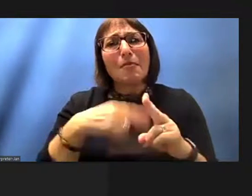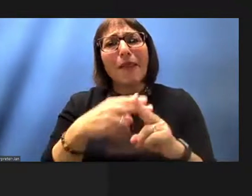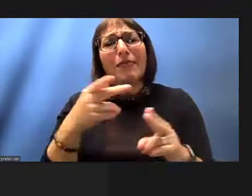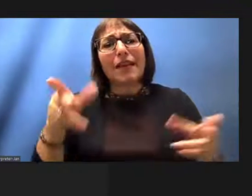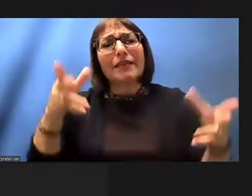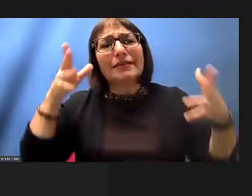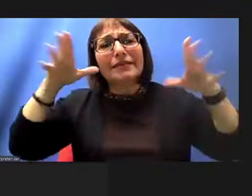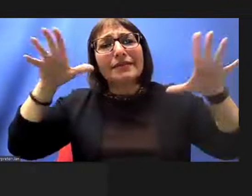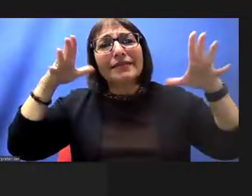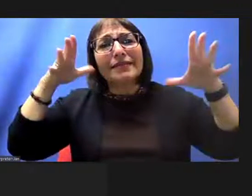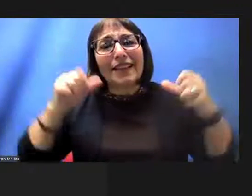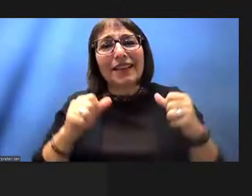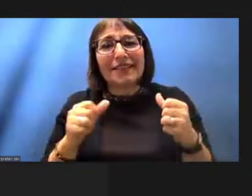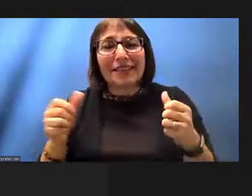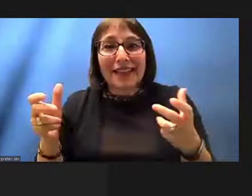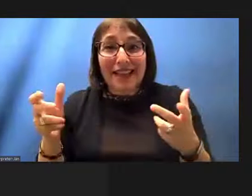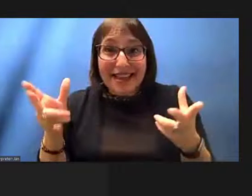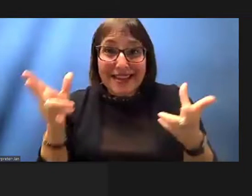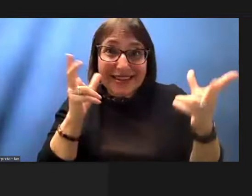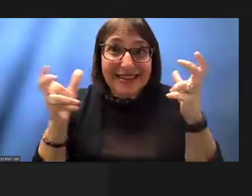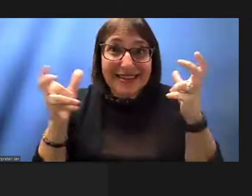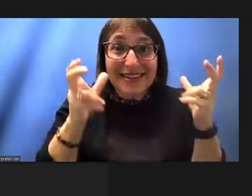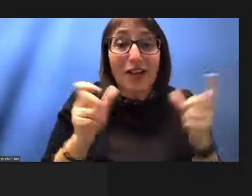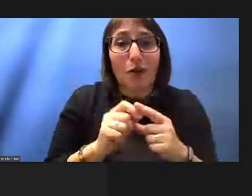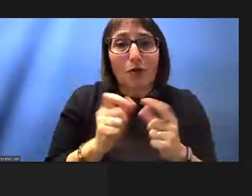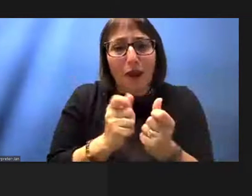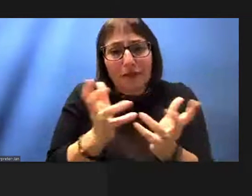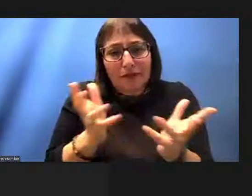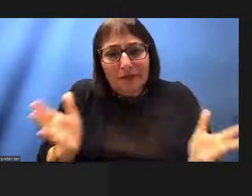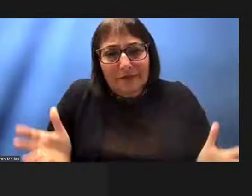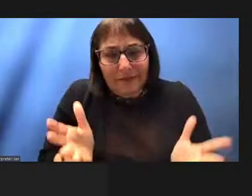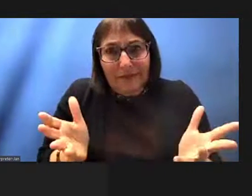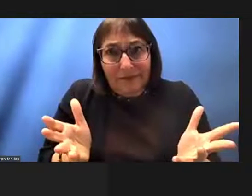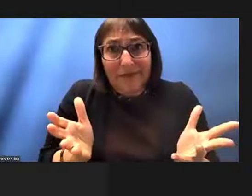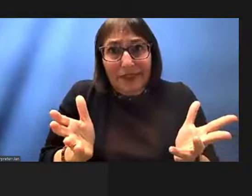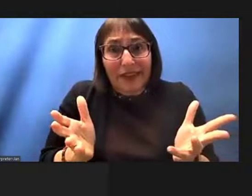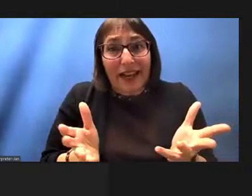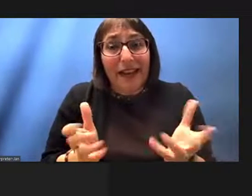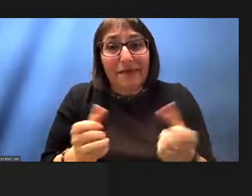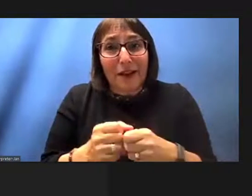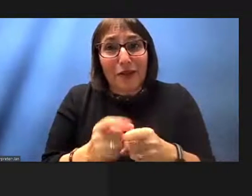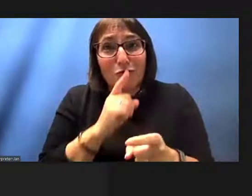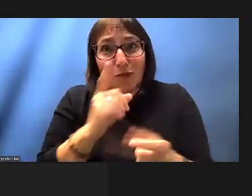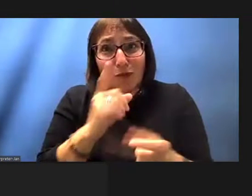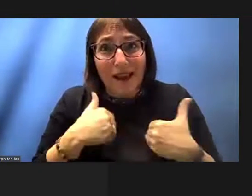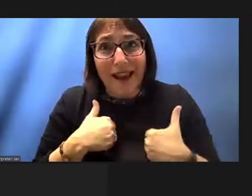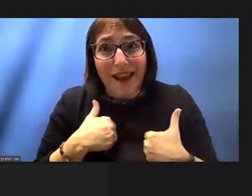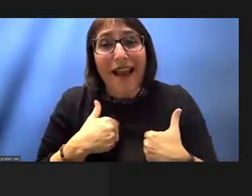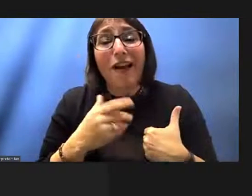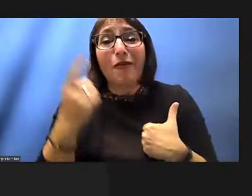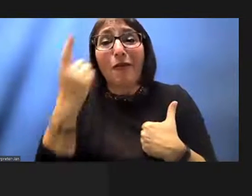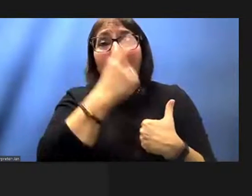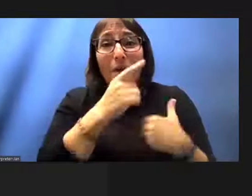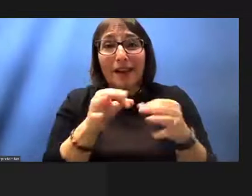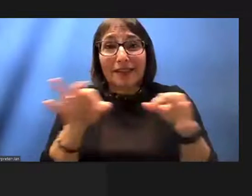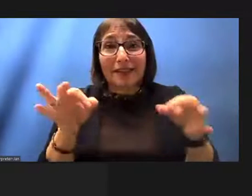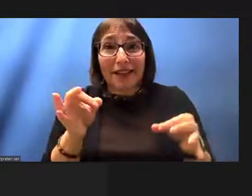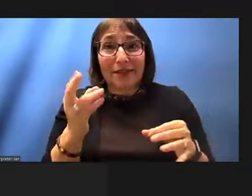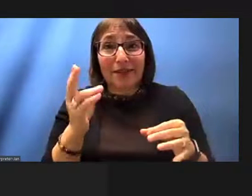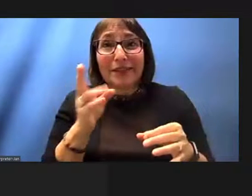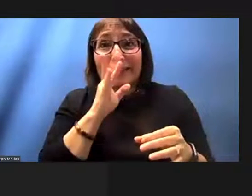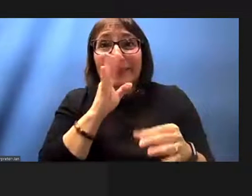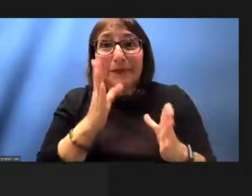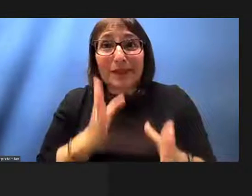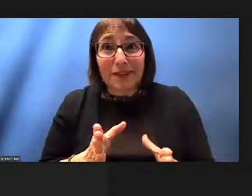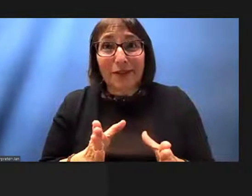regenerating speakers of hawaiian language we in hawaii like i